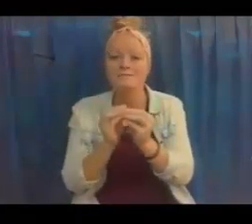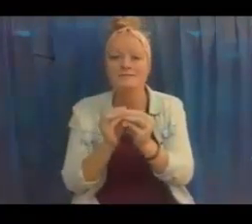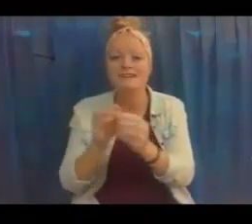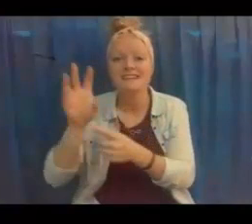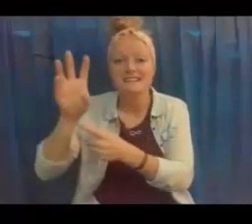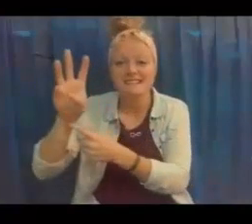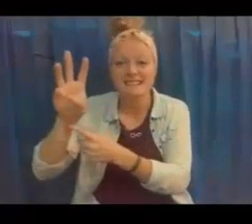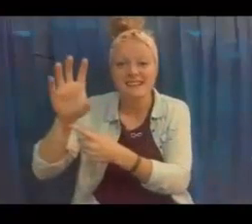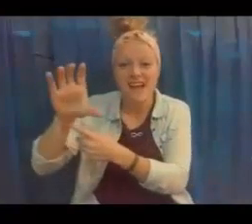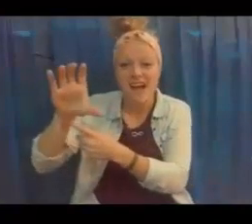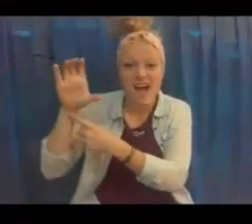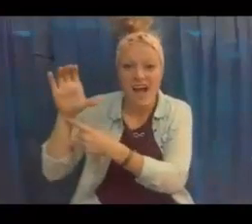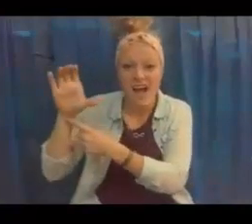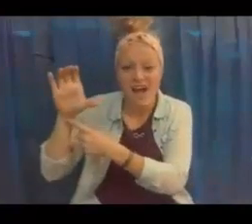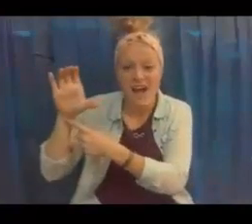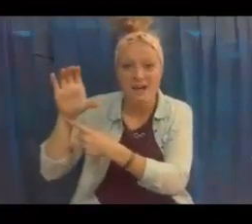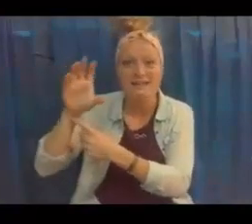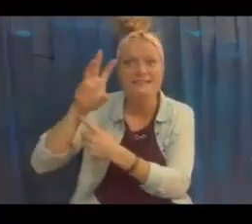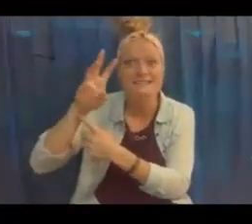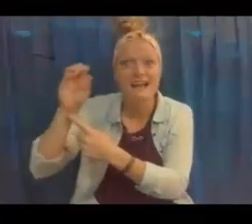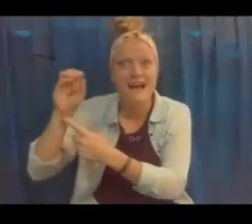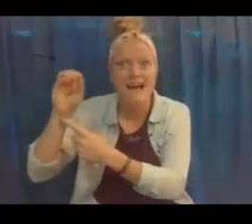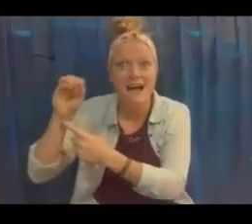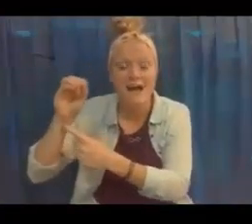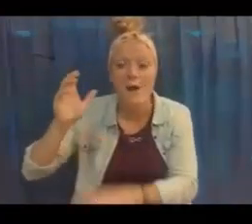that. 600.